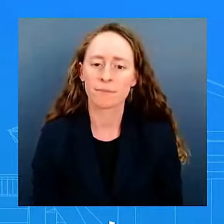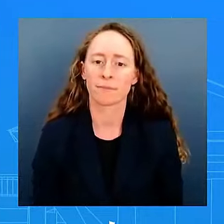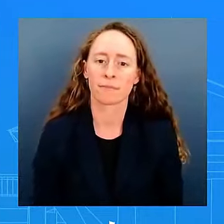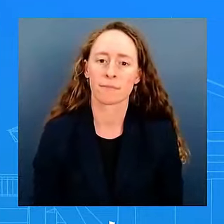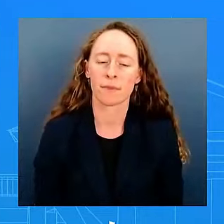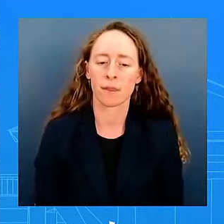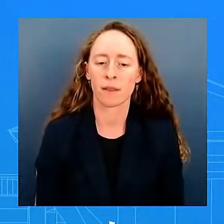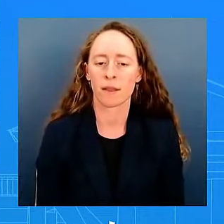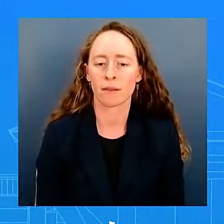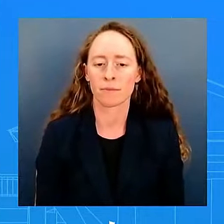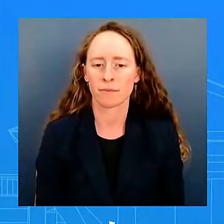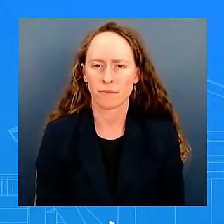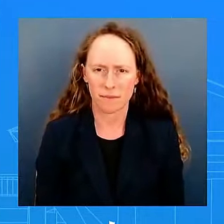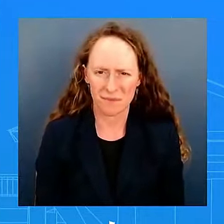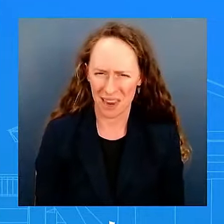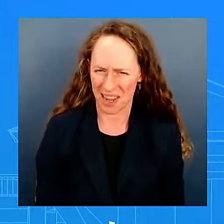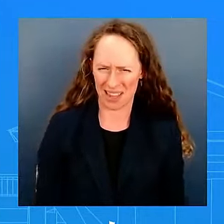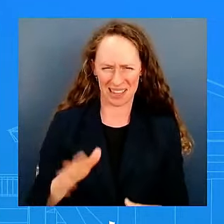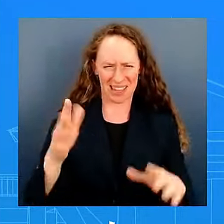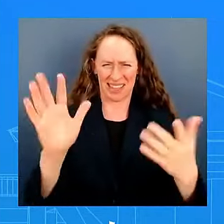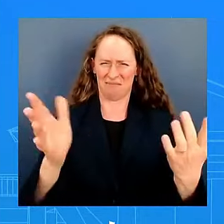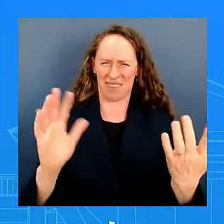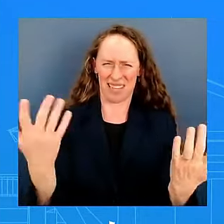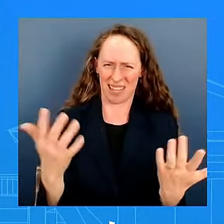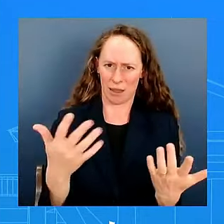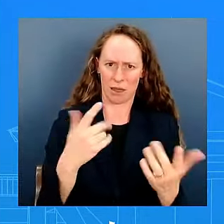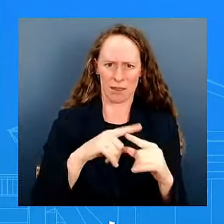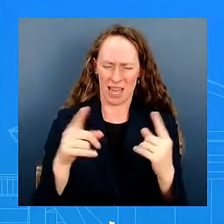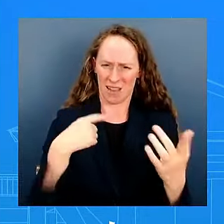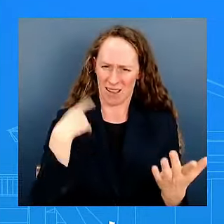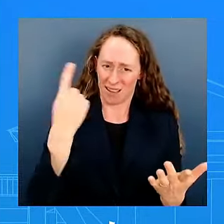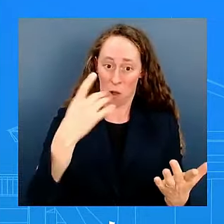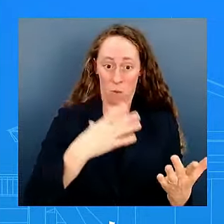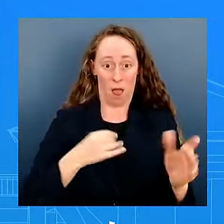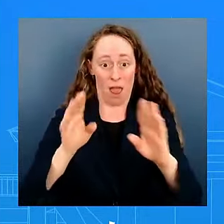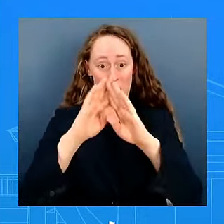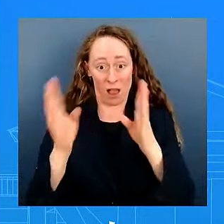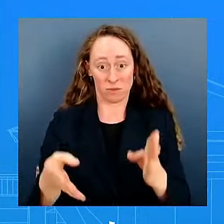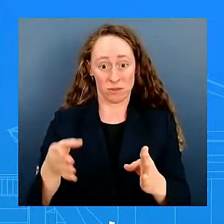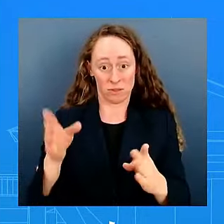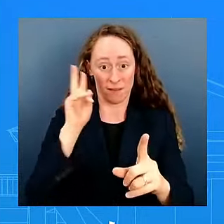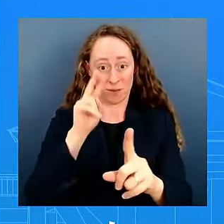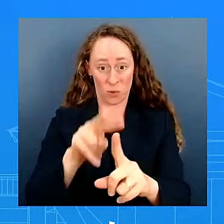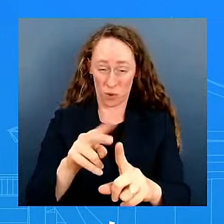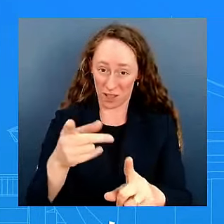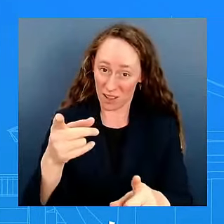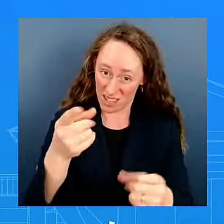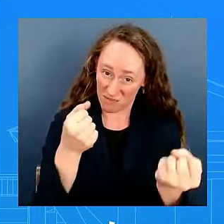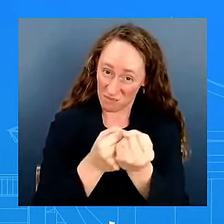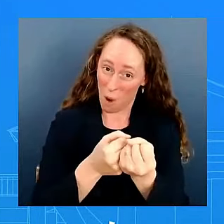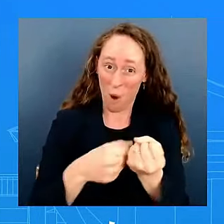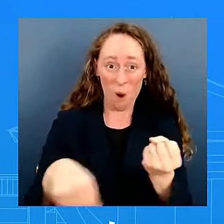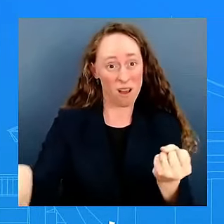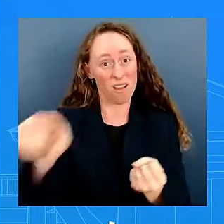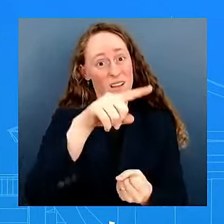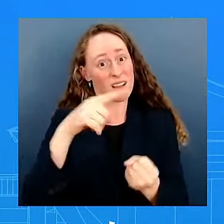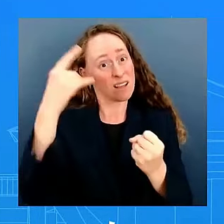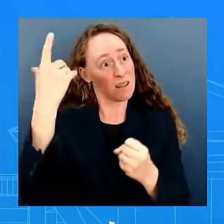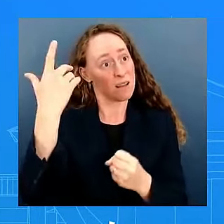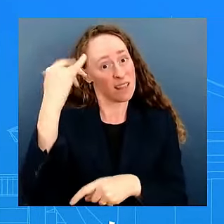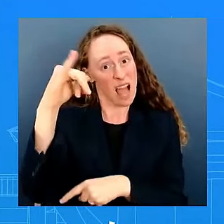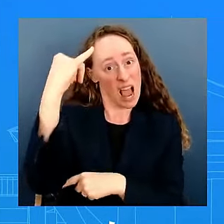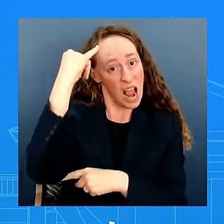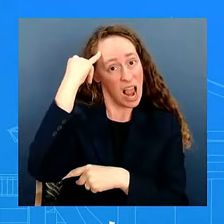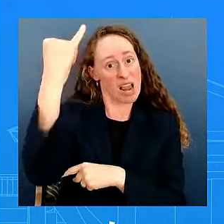from springfield is that the question the question obviously obviously yes but